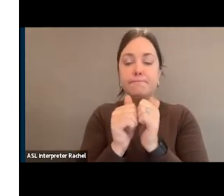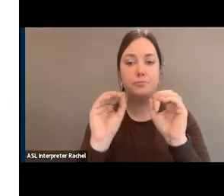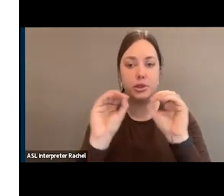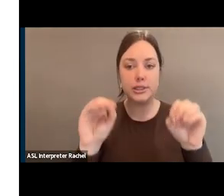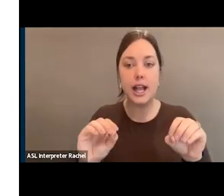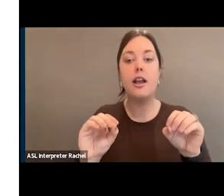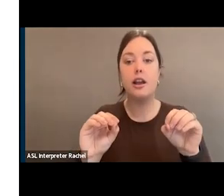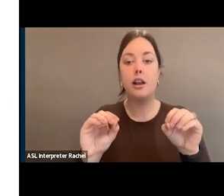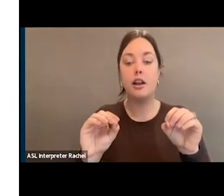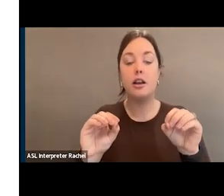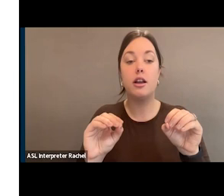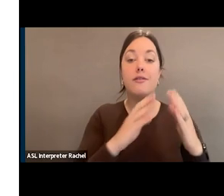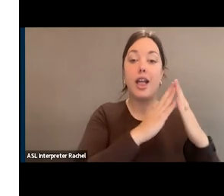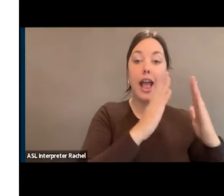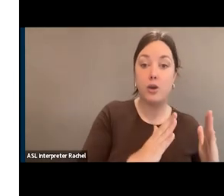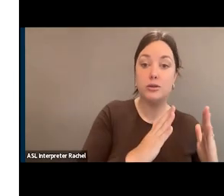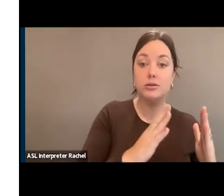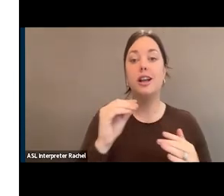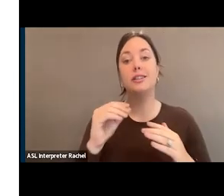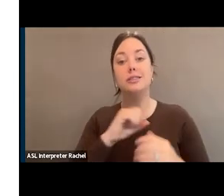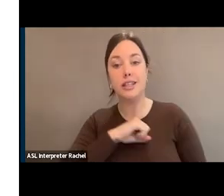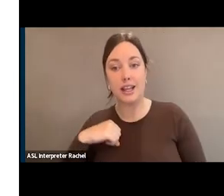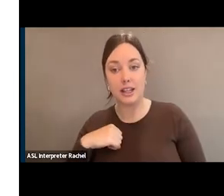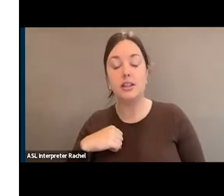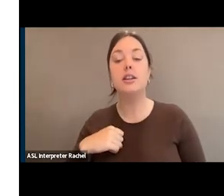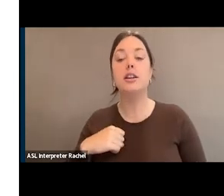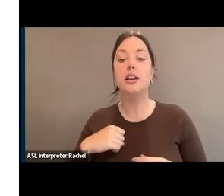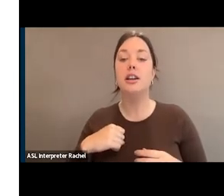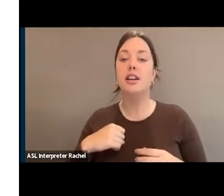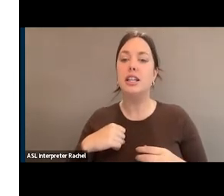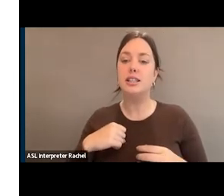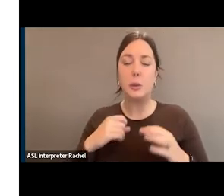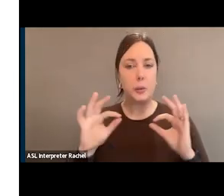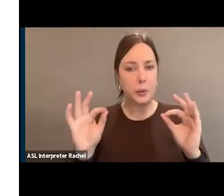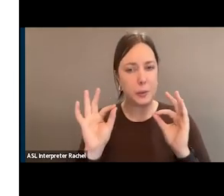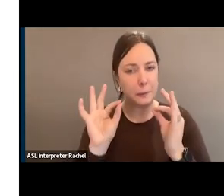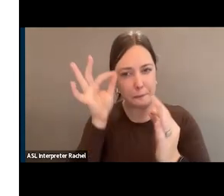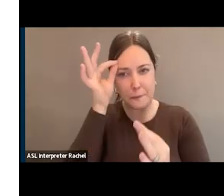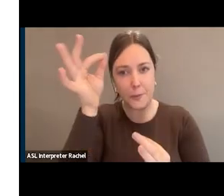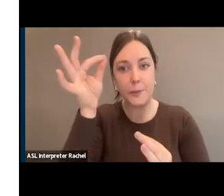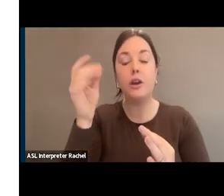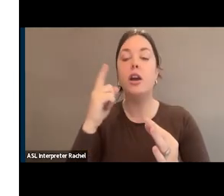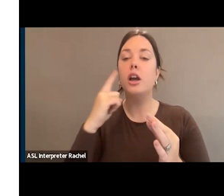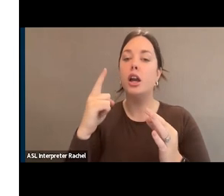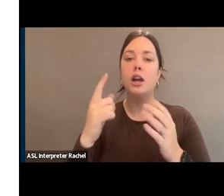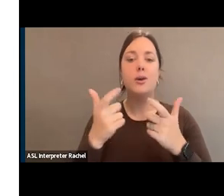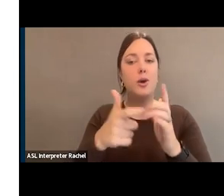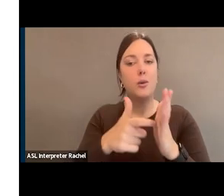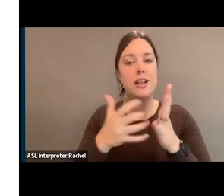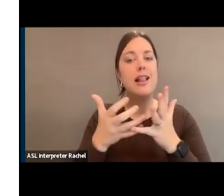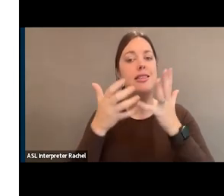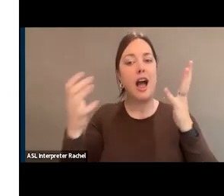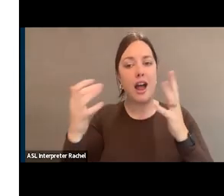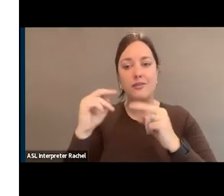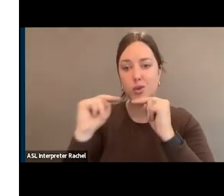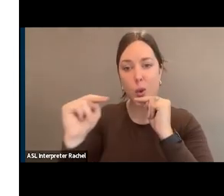of either the House and Senate is nominal because it's going to require an enormous amount of negotiations, horse